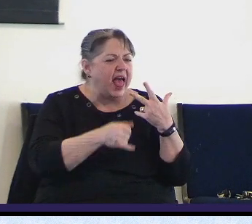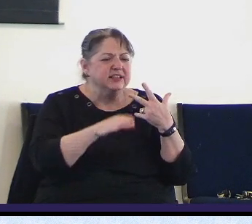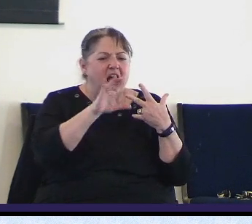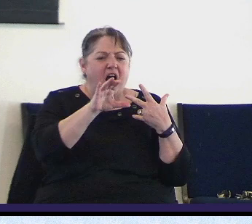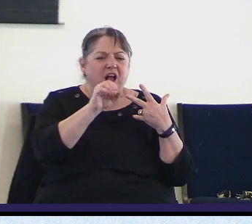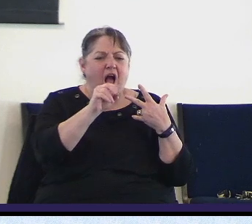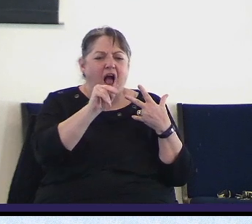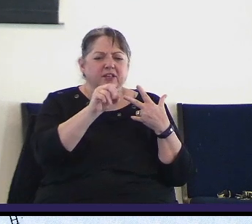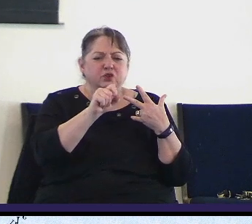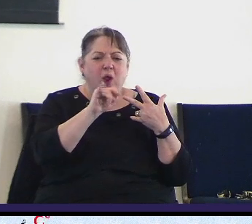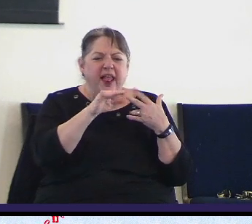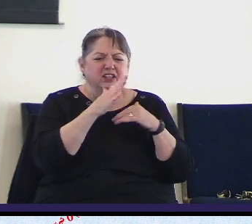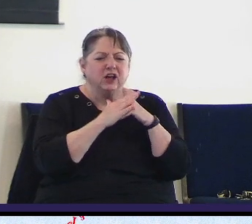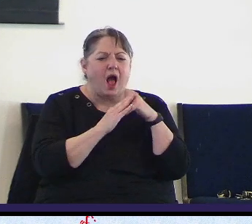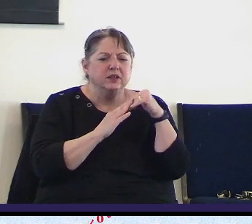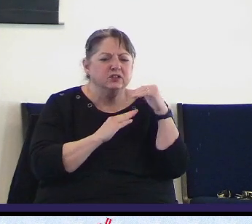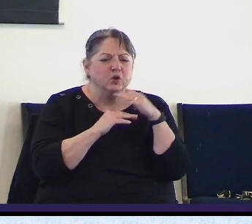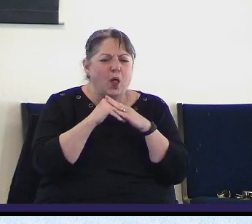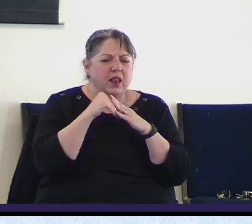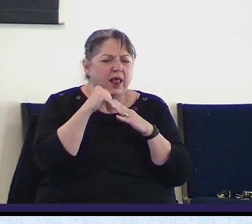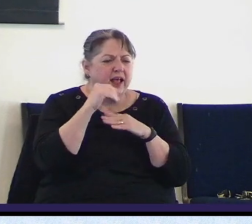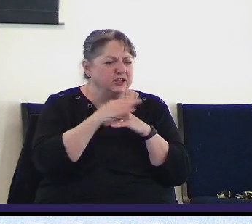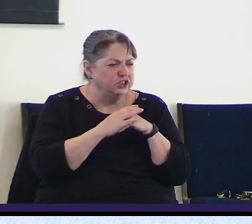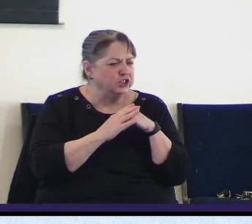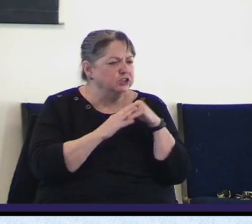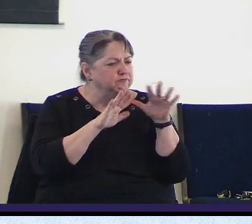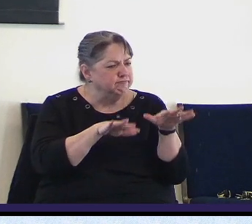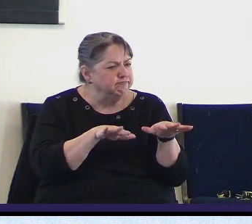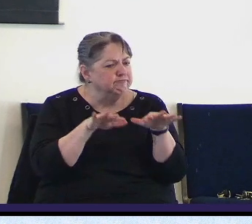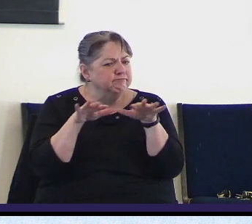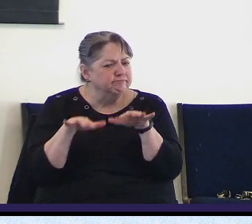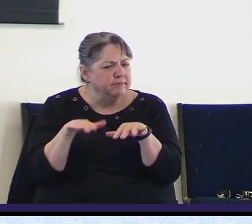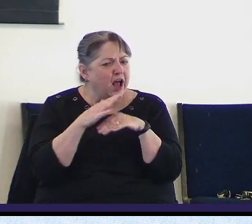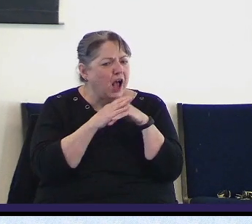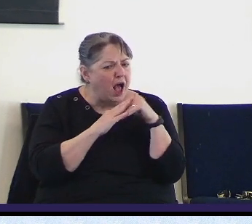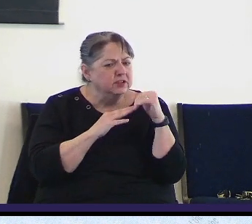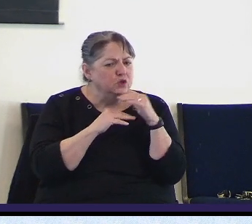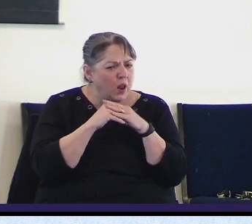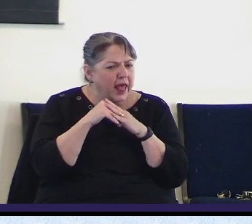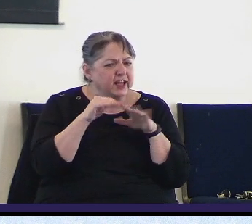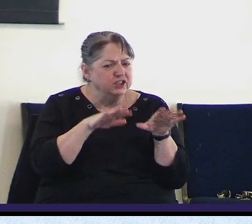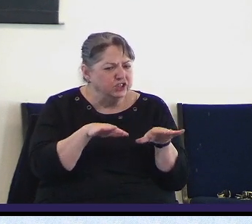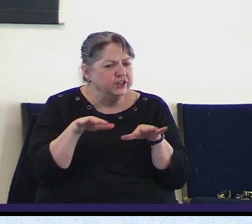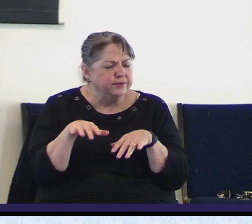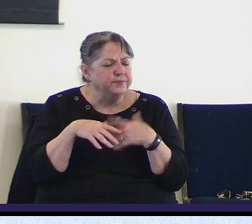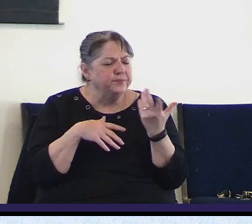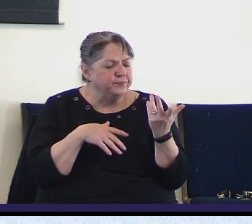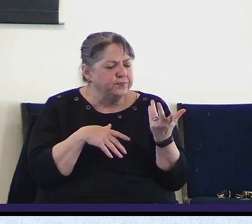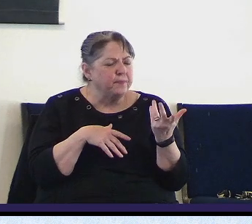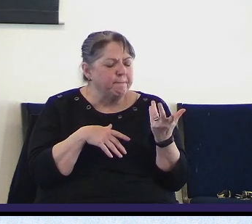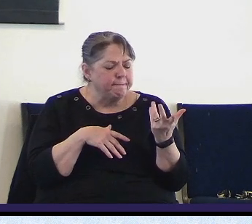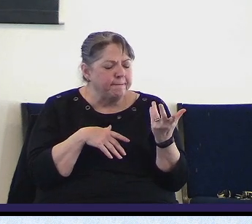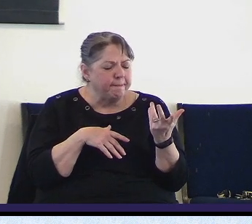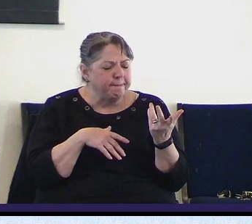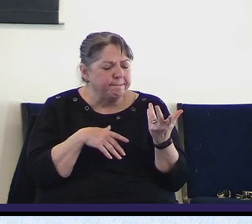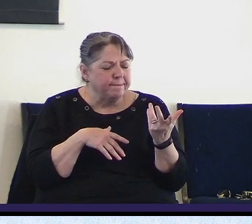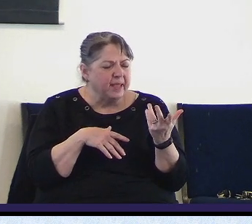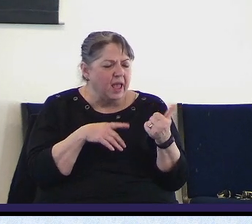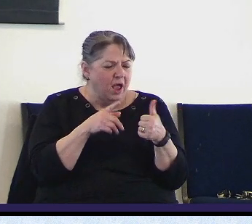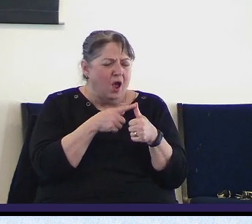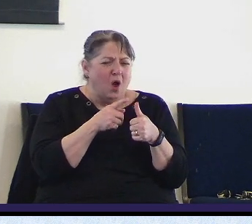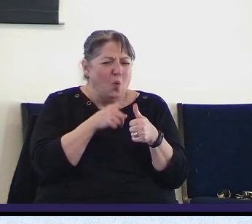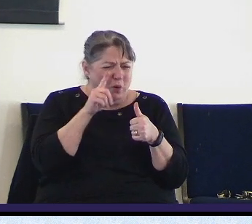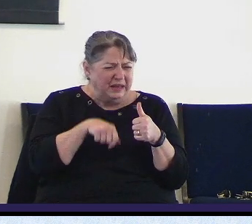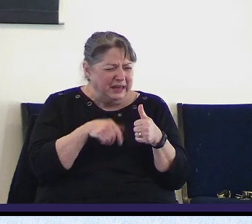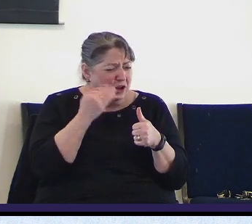consolation this is where God leads us church this is what we need to do we need to be concerned about what's going on we need to play